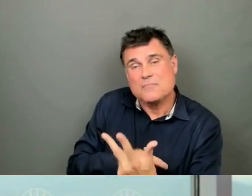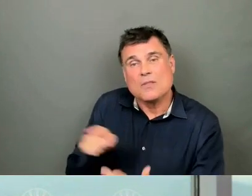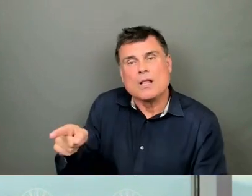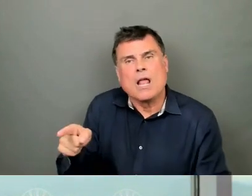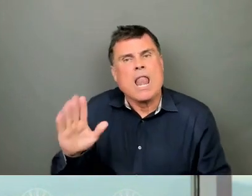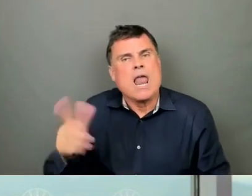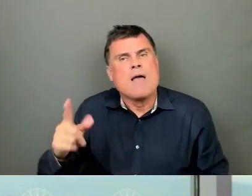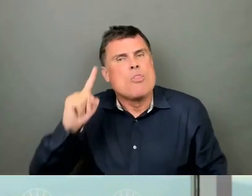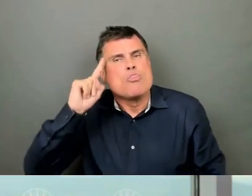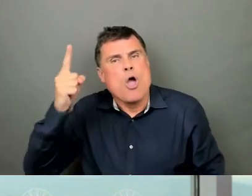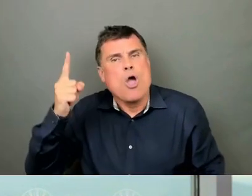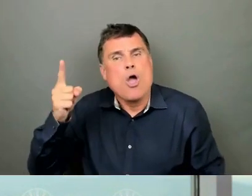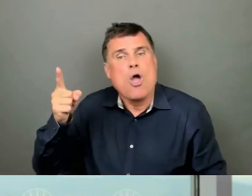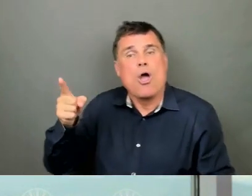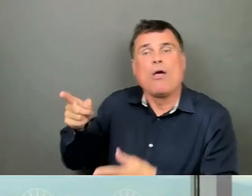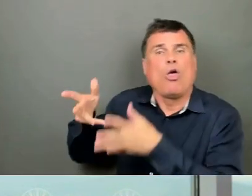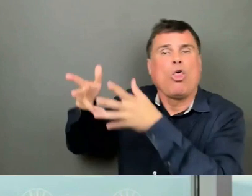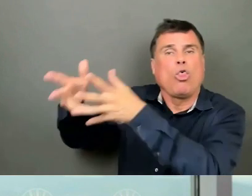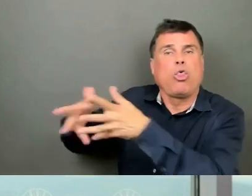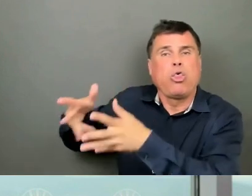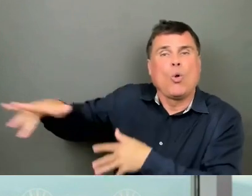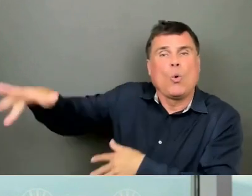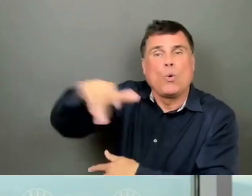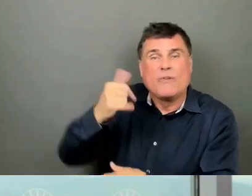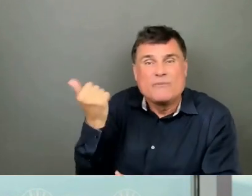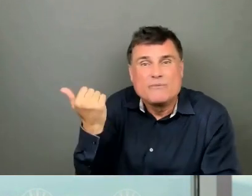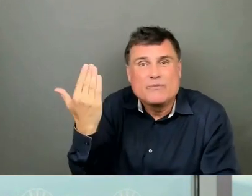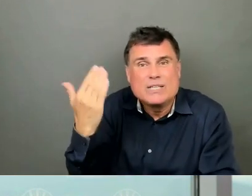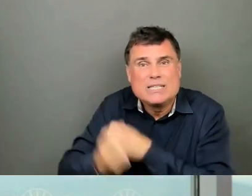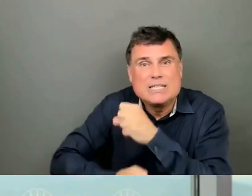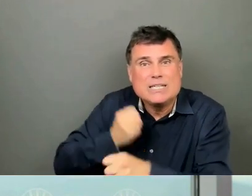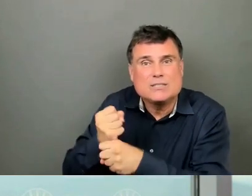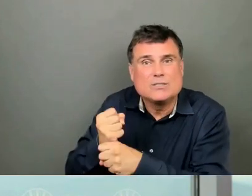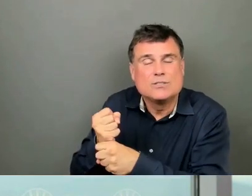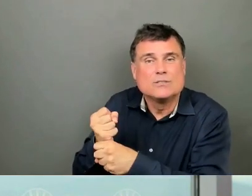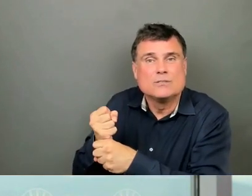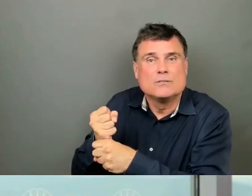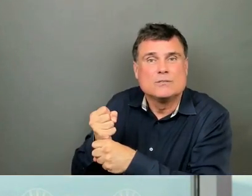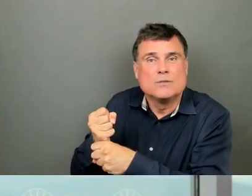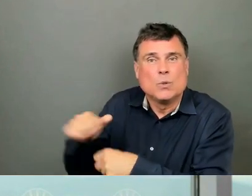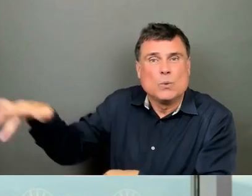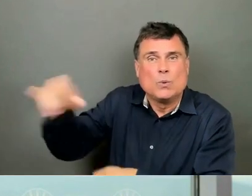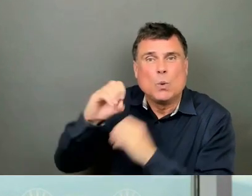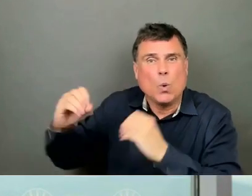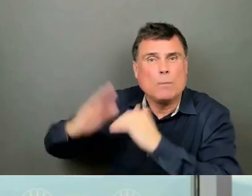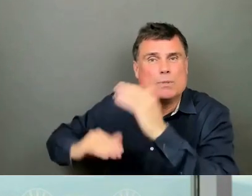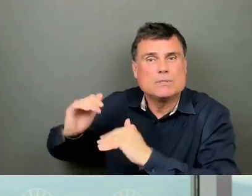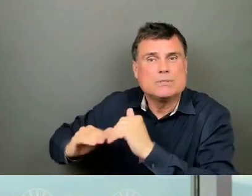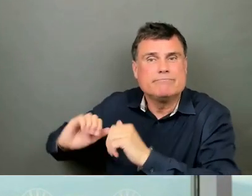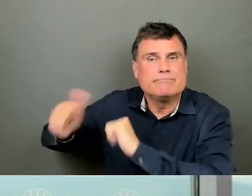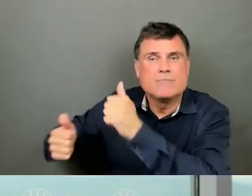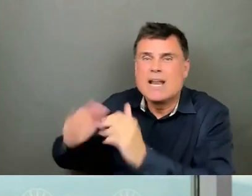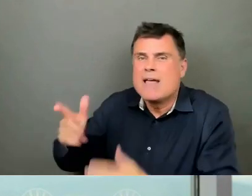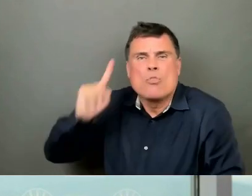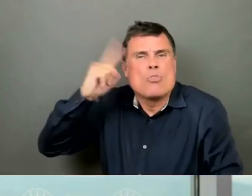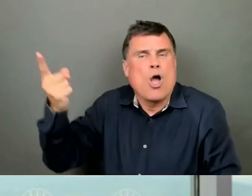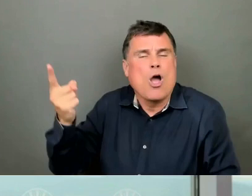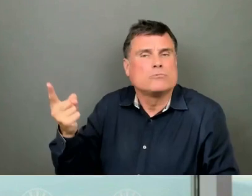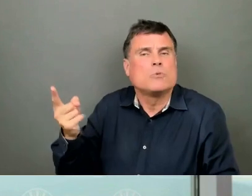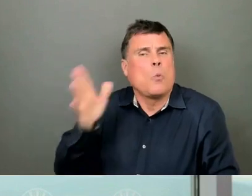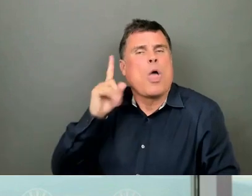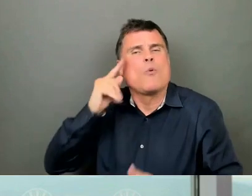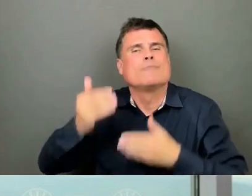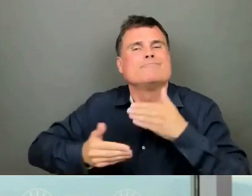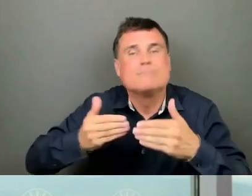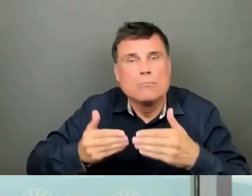for almost 15 years. This itself, the MOU and this process is not a public inquiry into